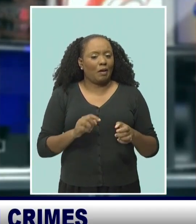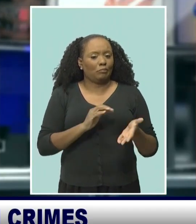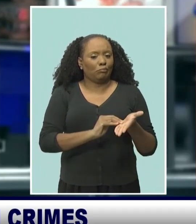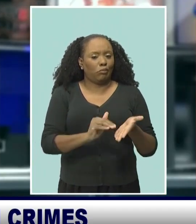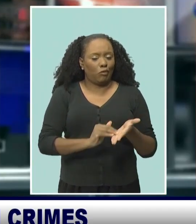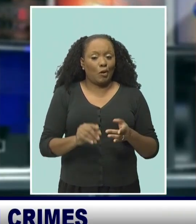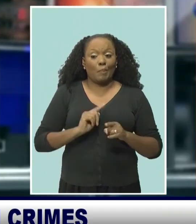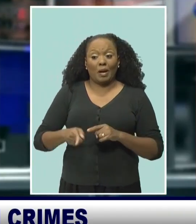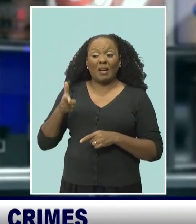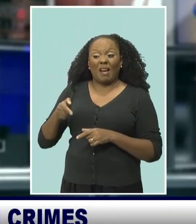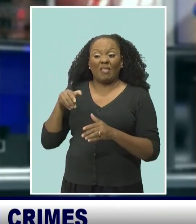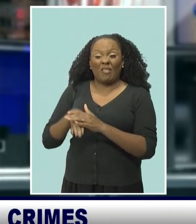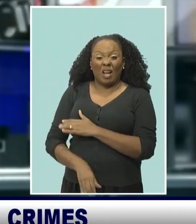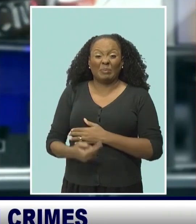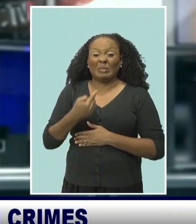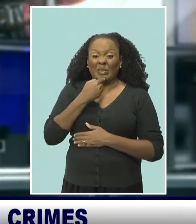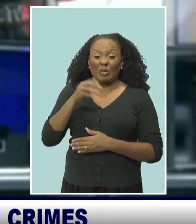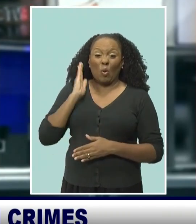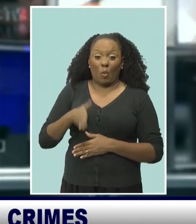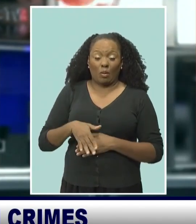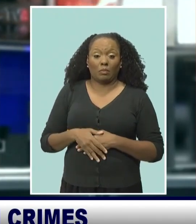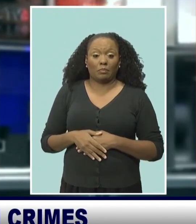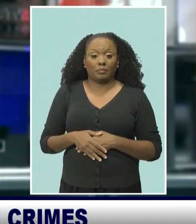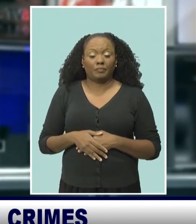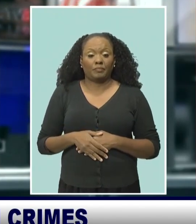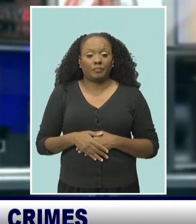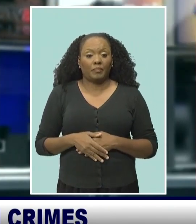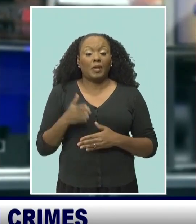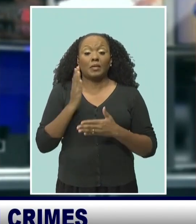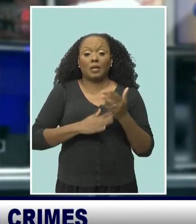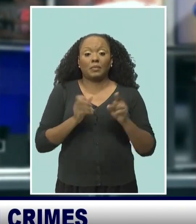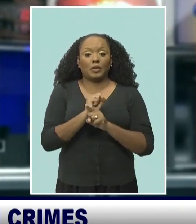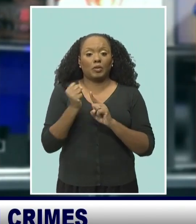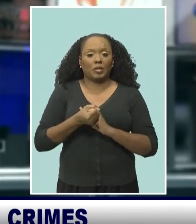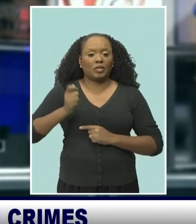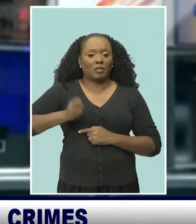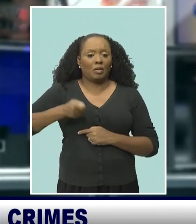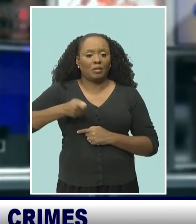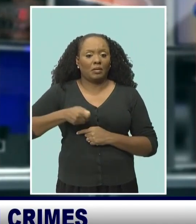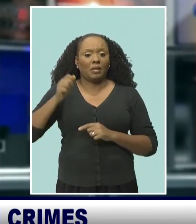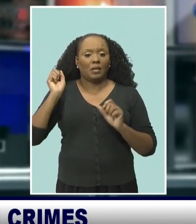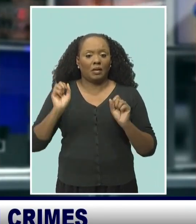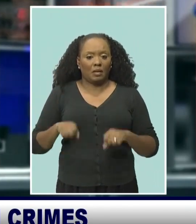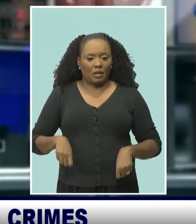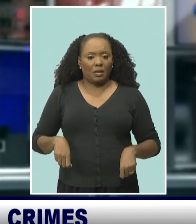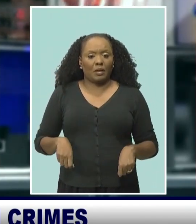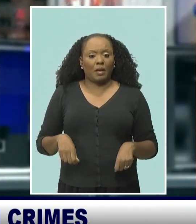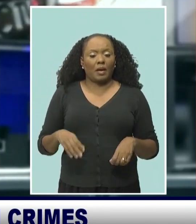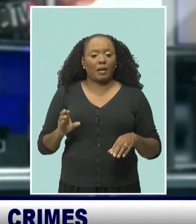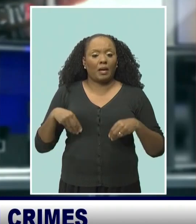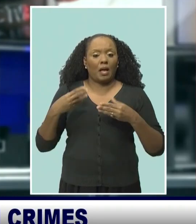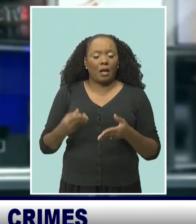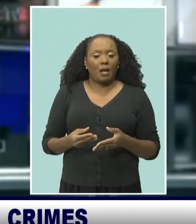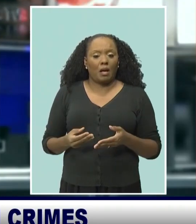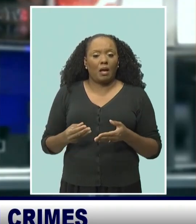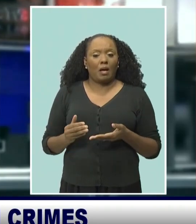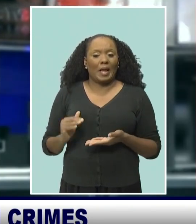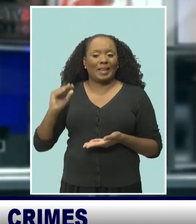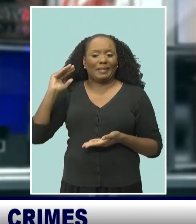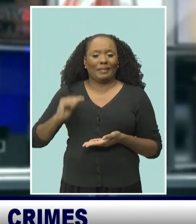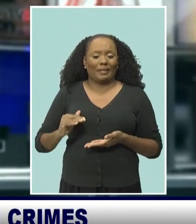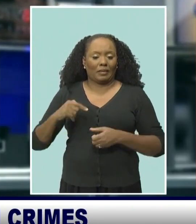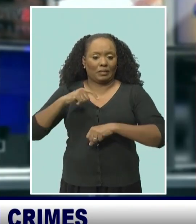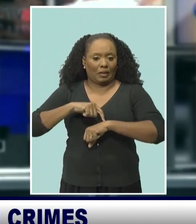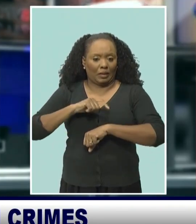The Attorney General explains there will be some instances when the judge can't exercise his discretion and impose a